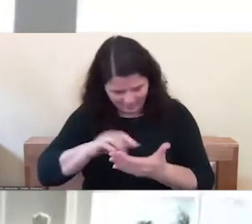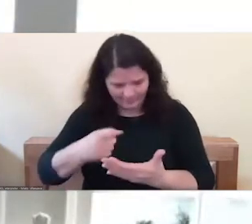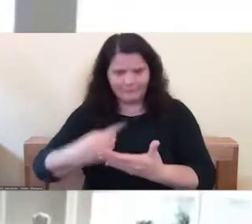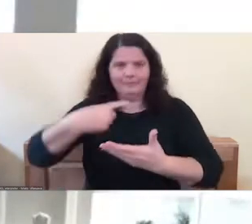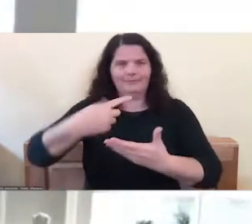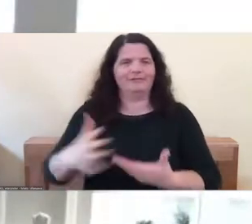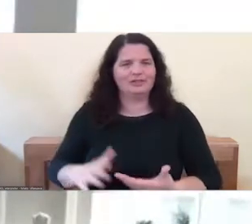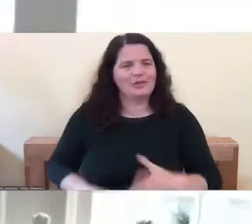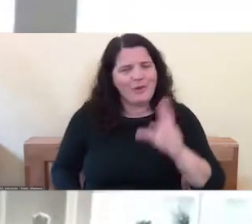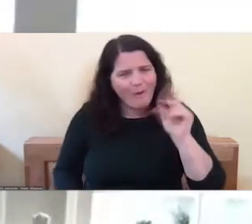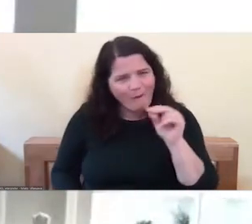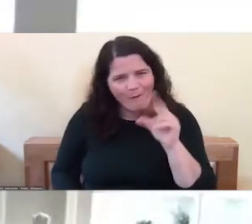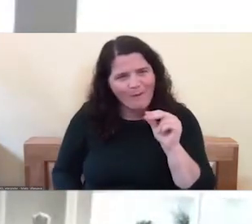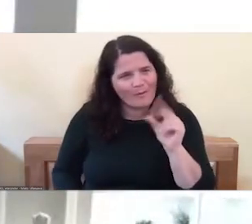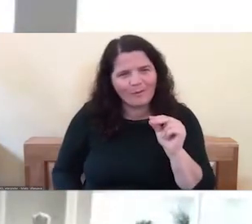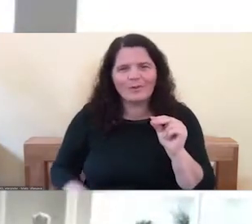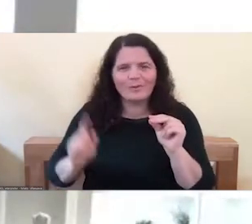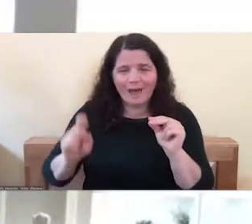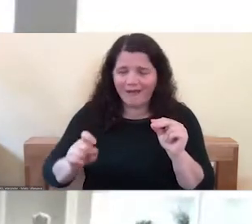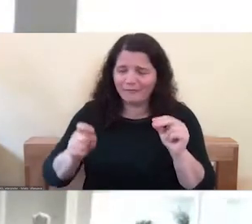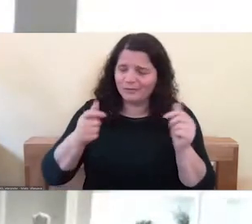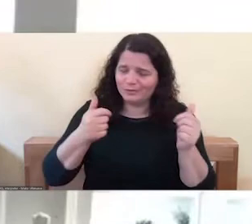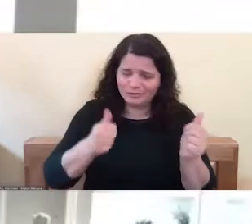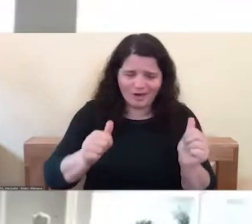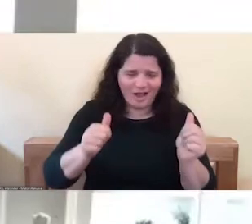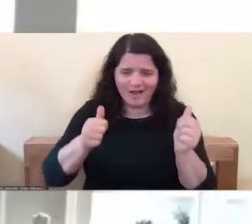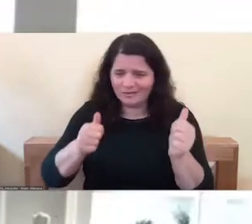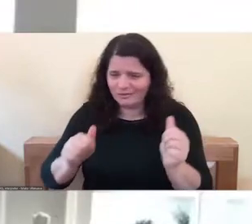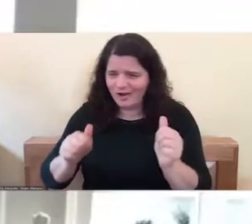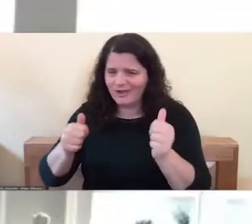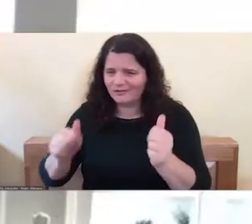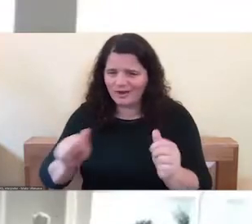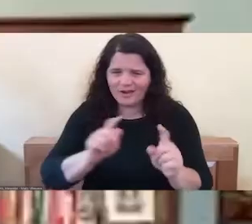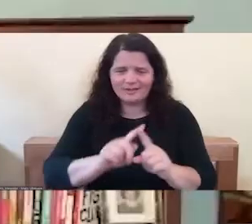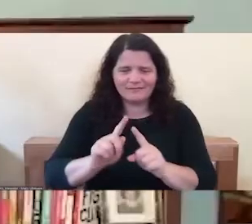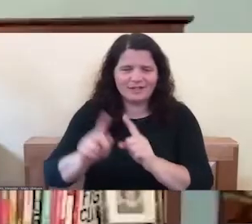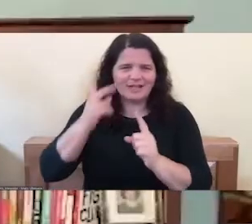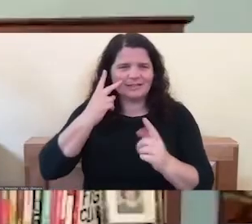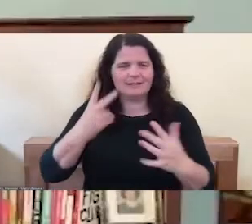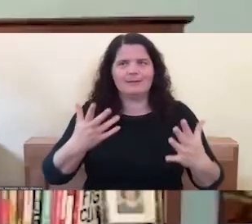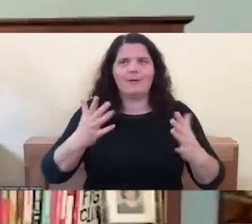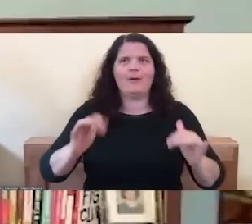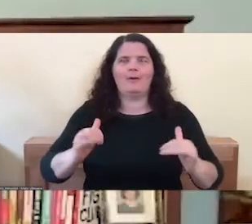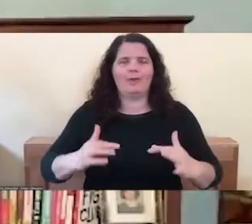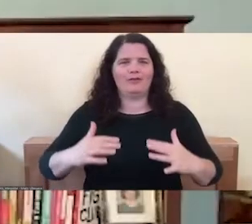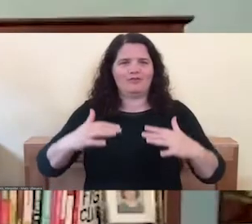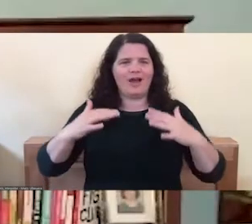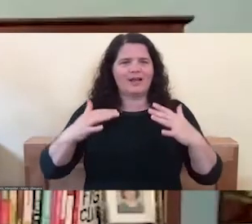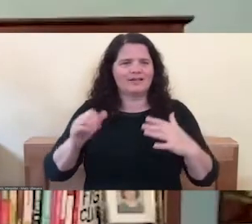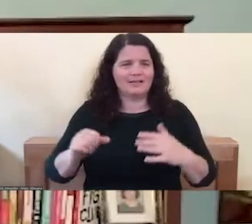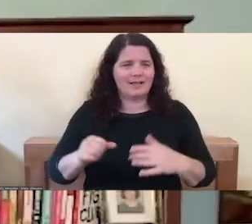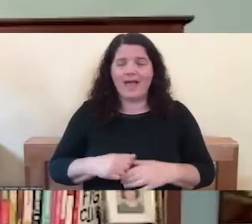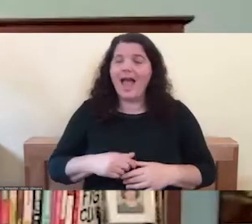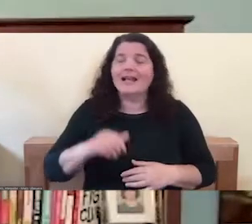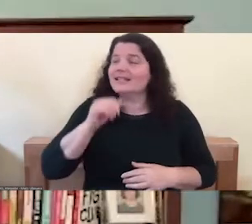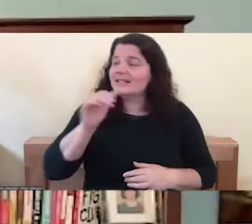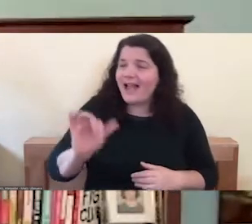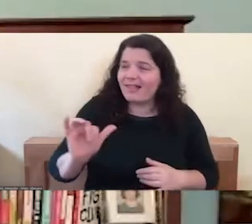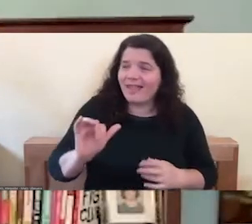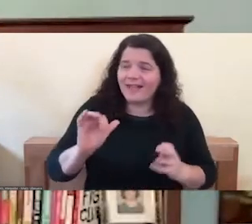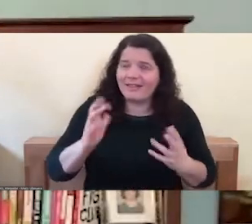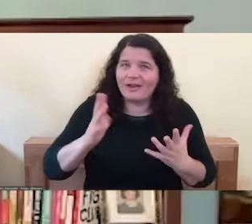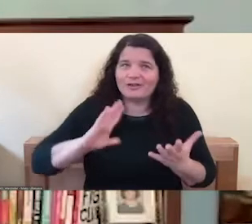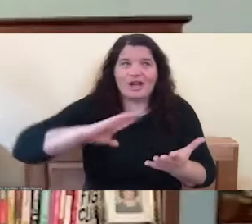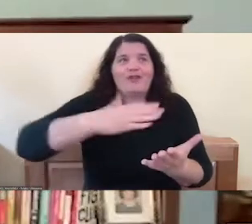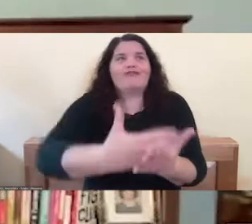times and be patient and let it, uh, arise what you need and how to do it. And also it's not like you, it's not like you arrive and you get there again, going